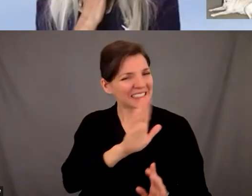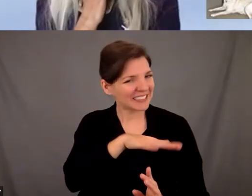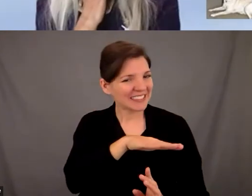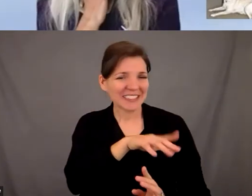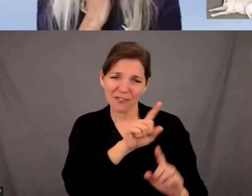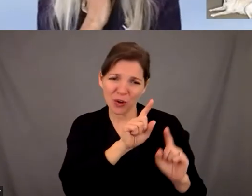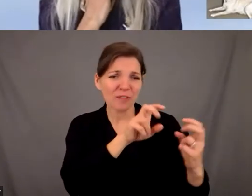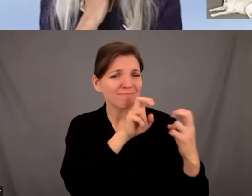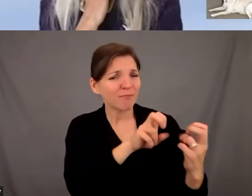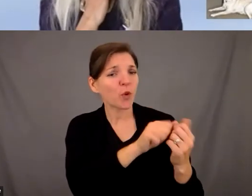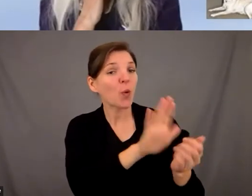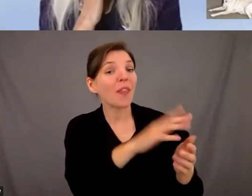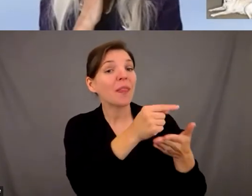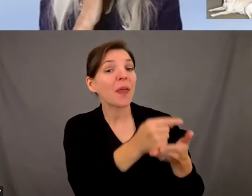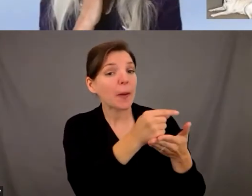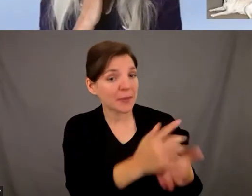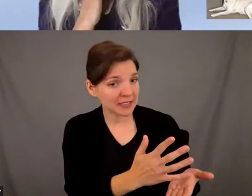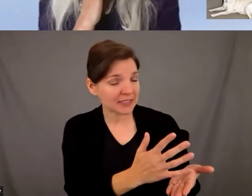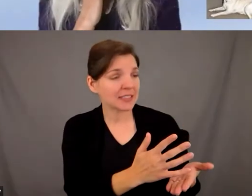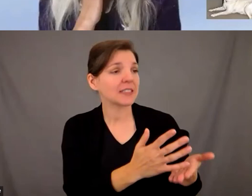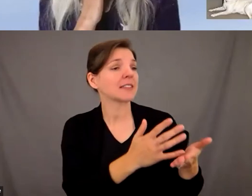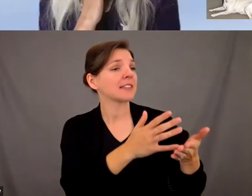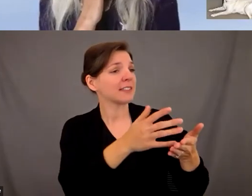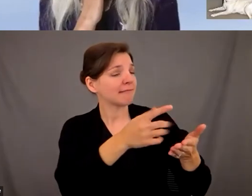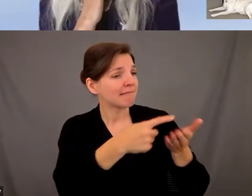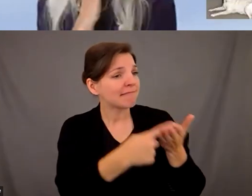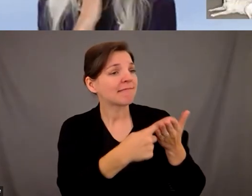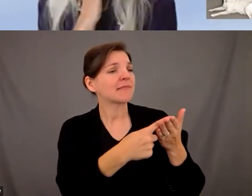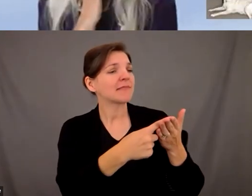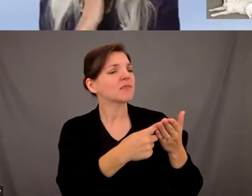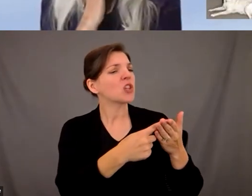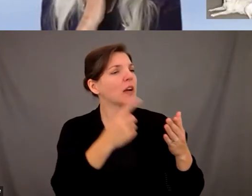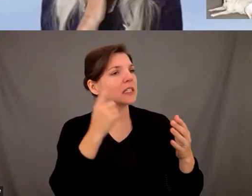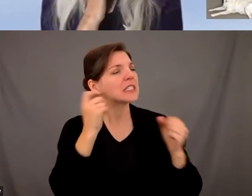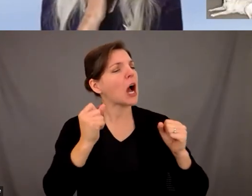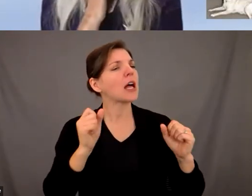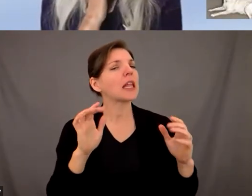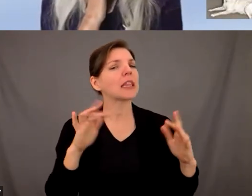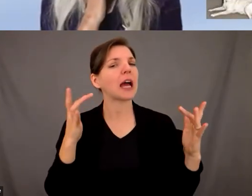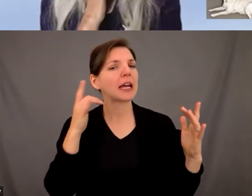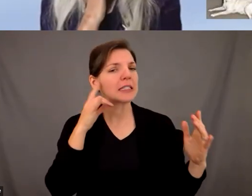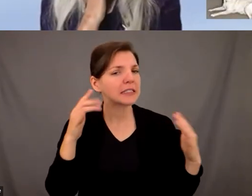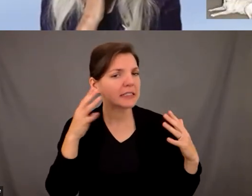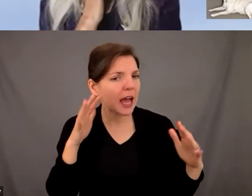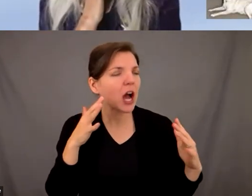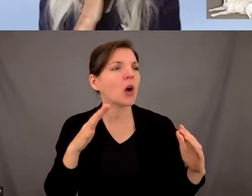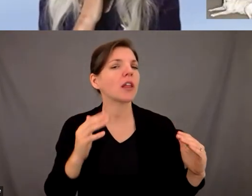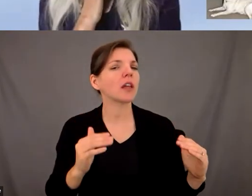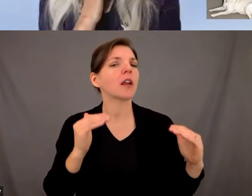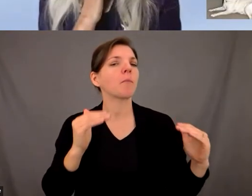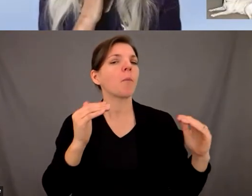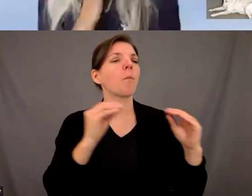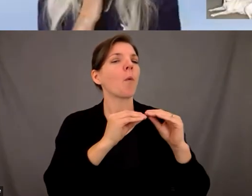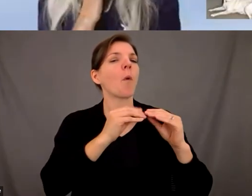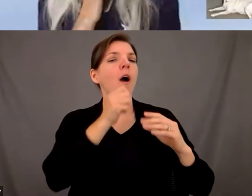with your therapist working up to that point maybe starting with lower level sounds working up to smaller crowds than larger crowds so